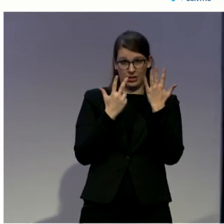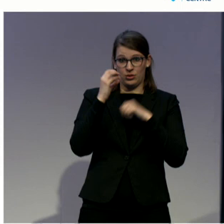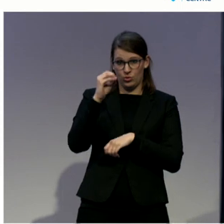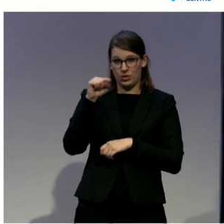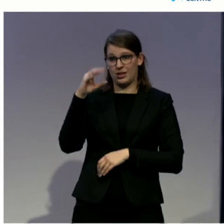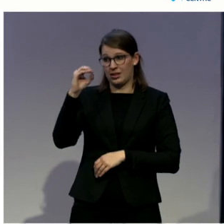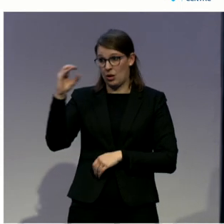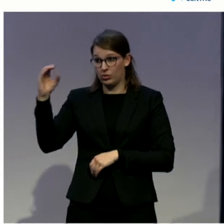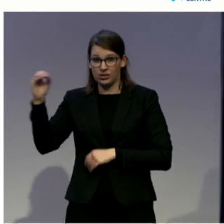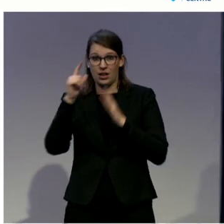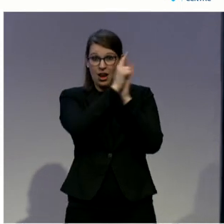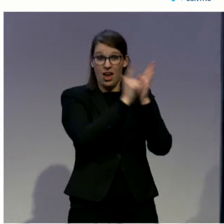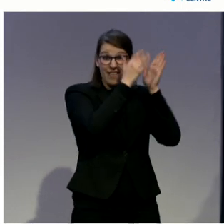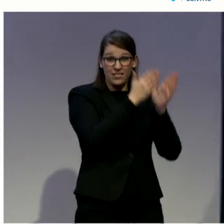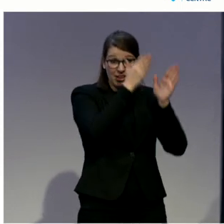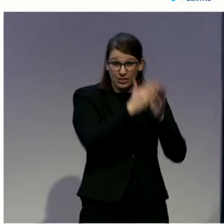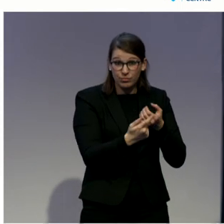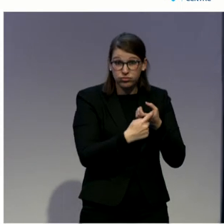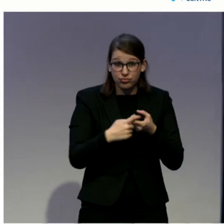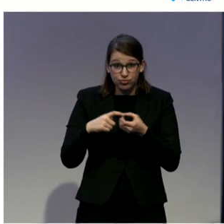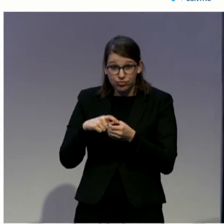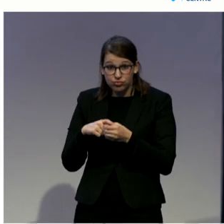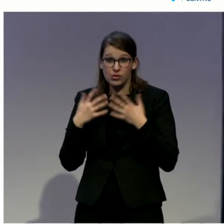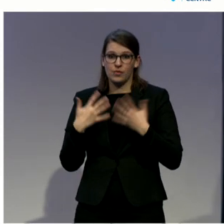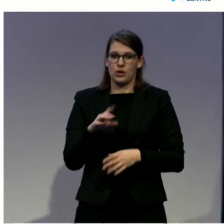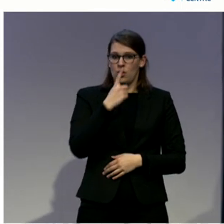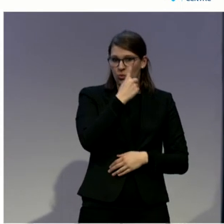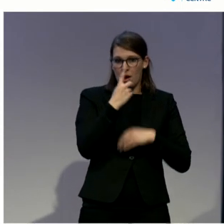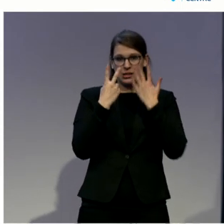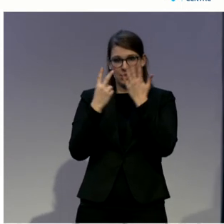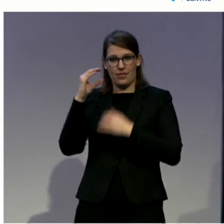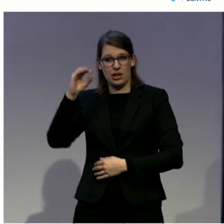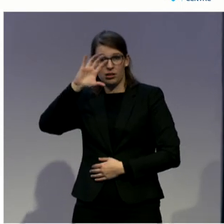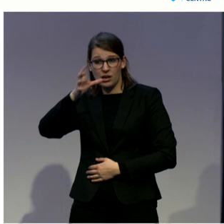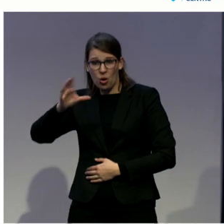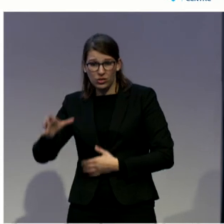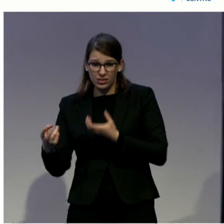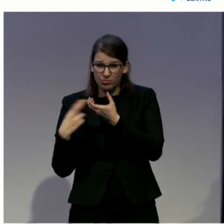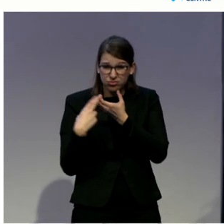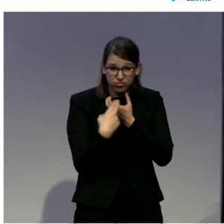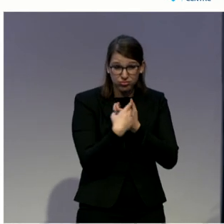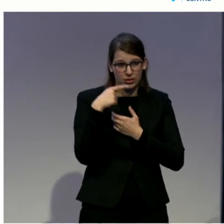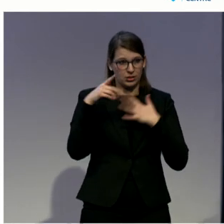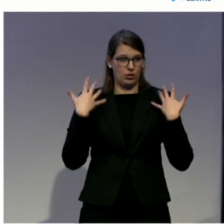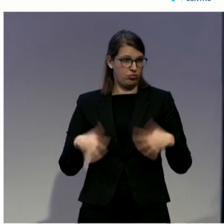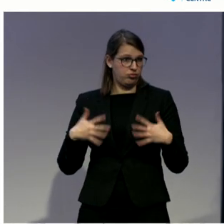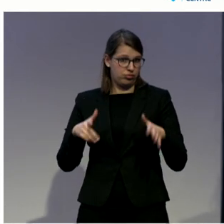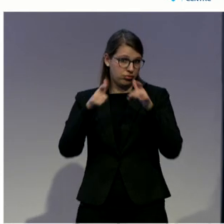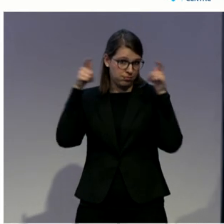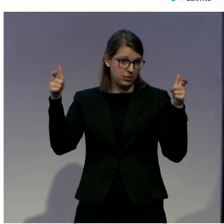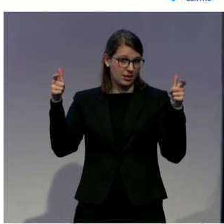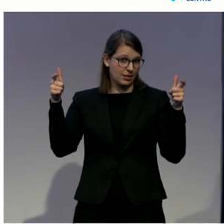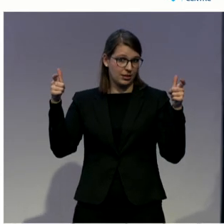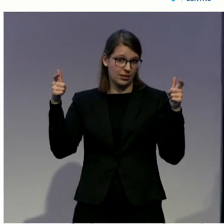170 countries. It has various committees and projects, and I'm the co-chair of the IBA Access